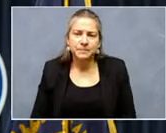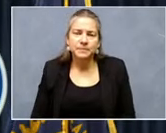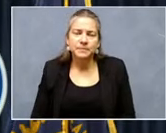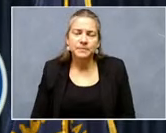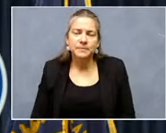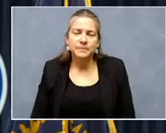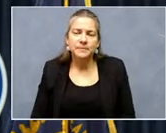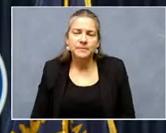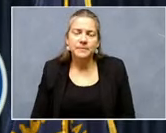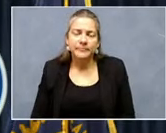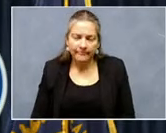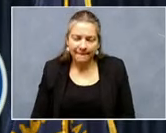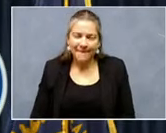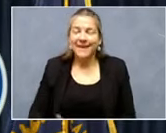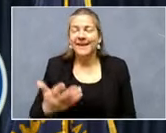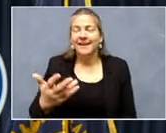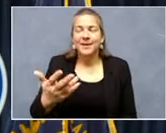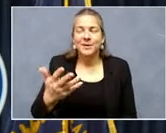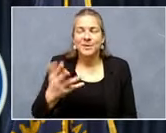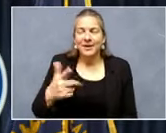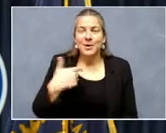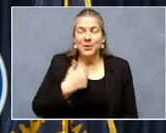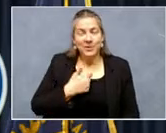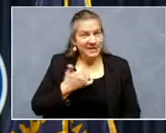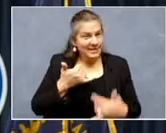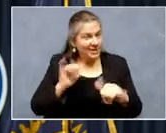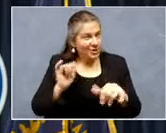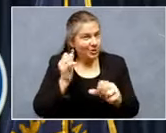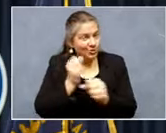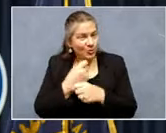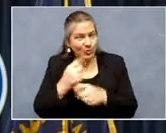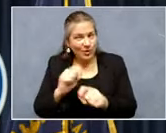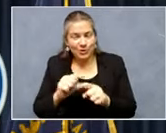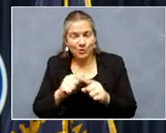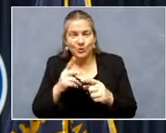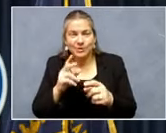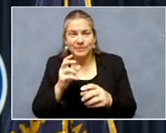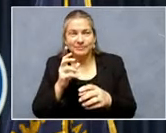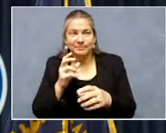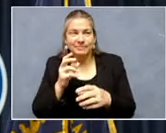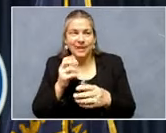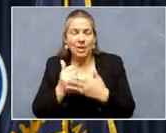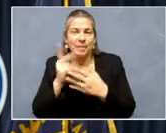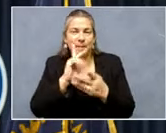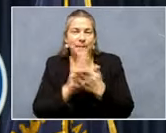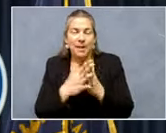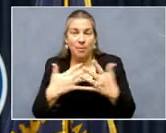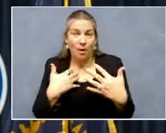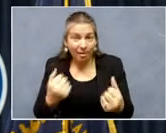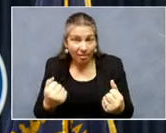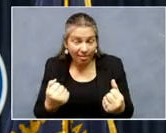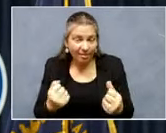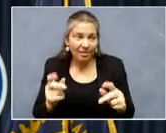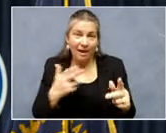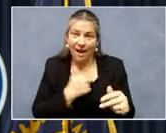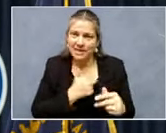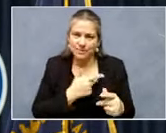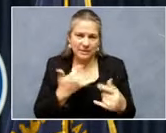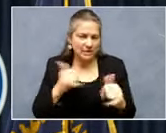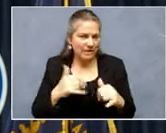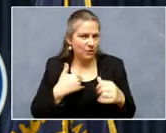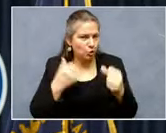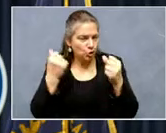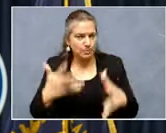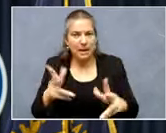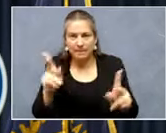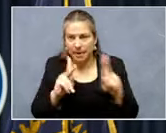we're still, we're still, uh, trying to get people well as hospitals still have, uh, too many people. Um, but, but I